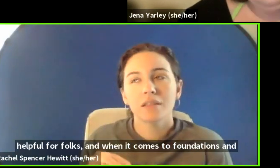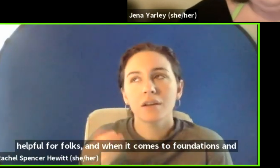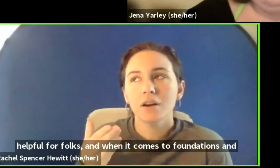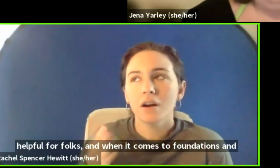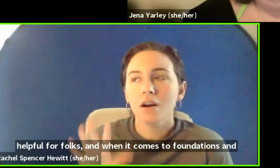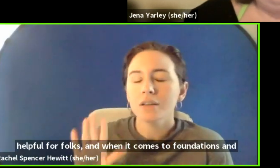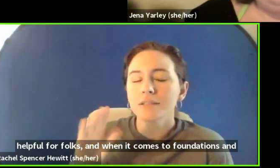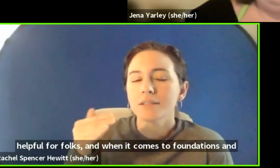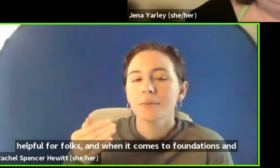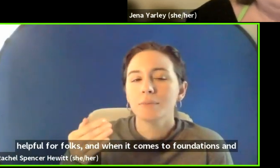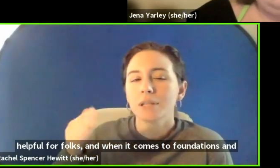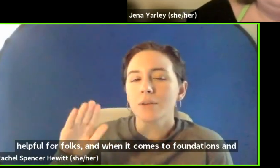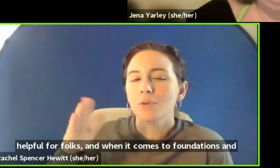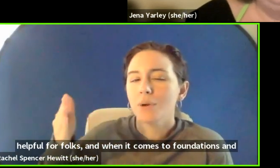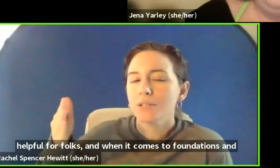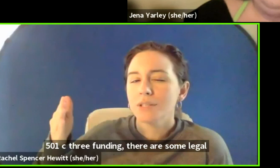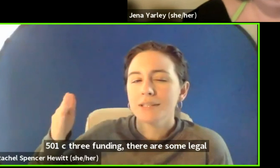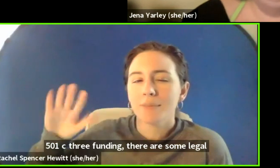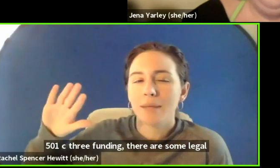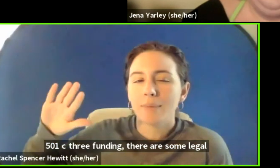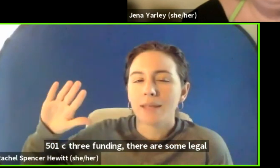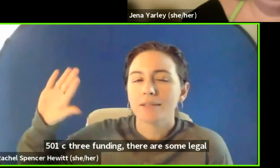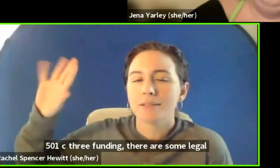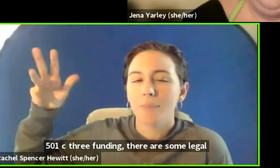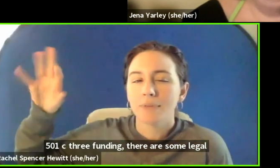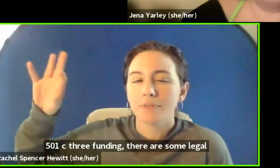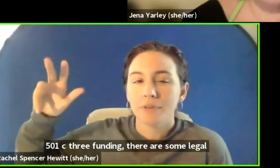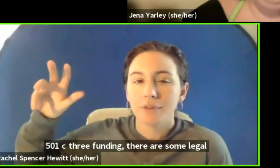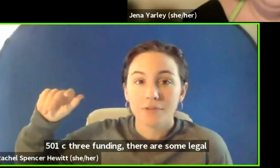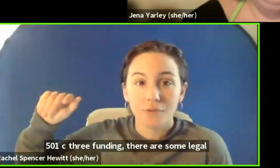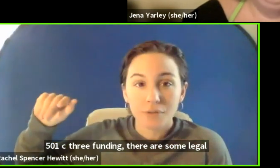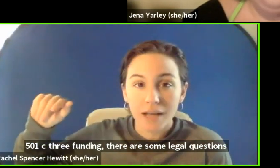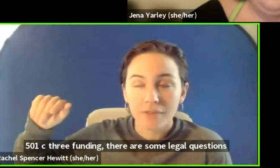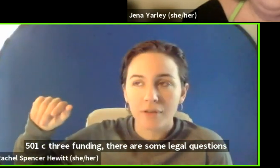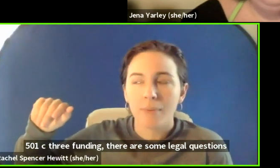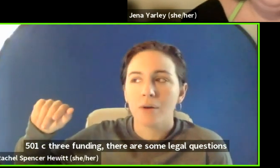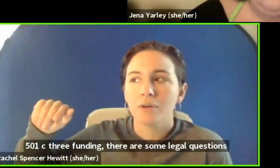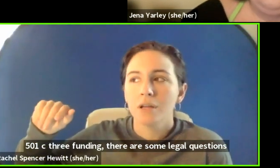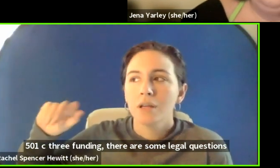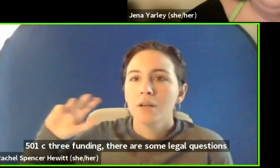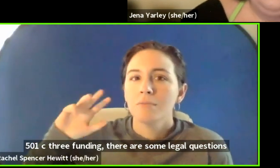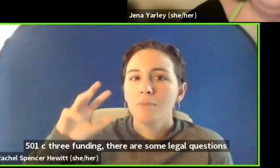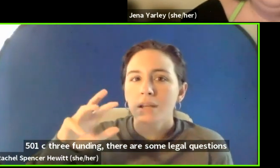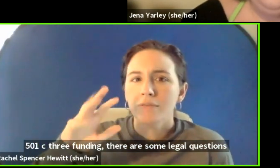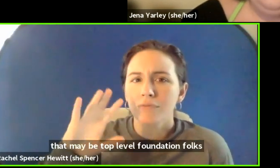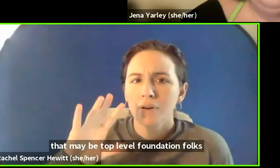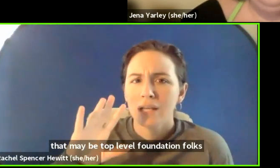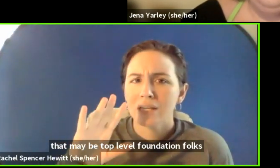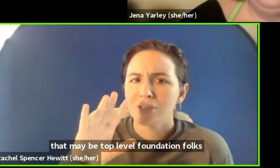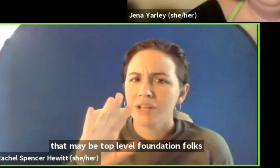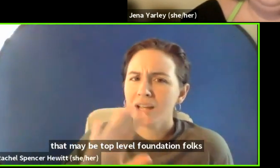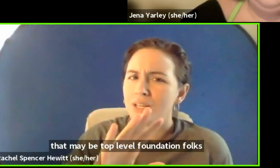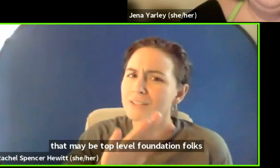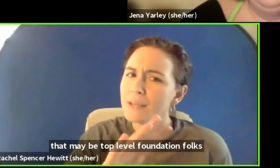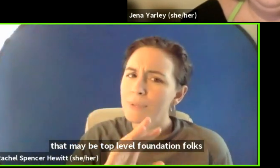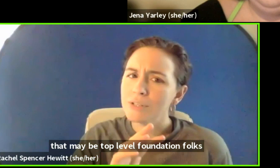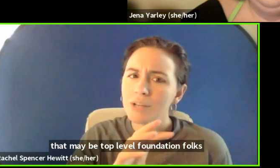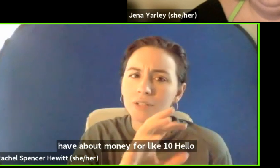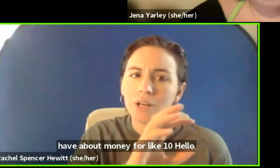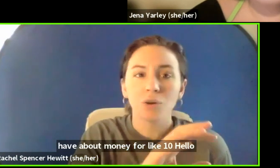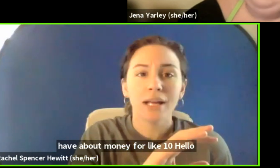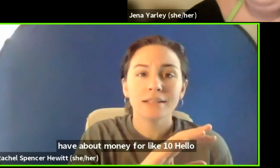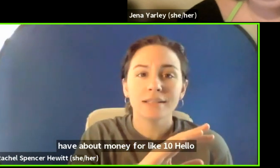funding, there are some legal questions that maybe top level foundation folks have about money for like childcare